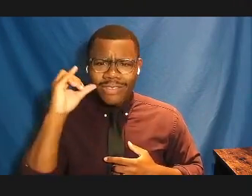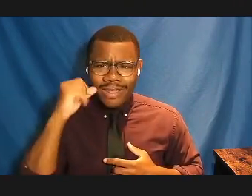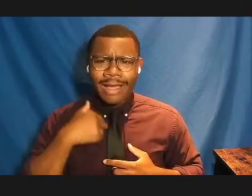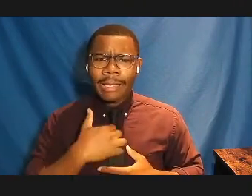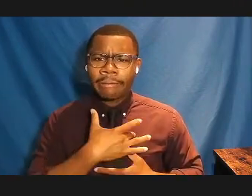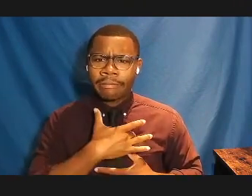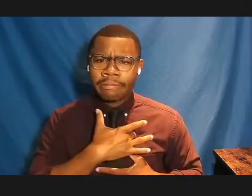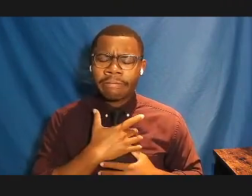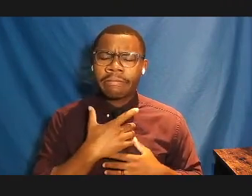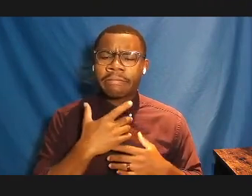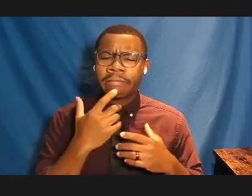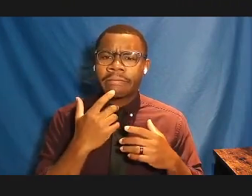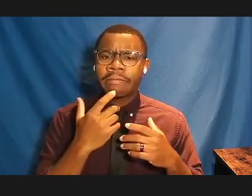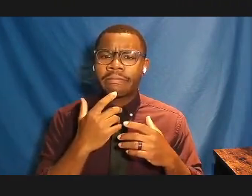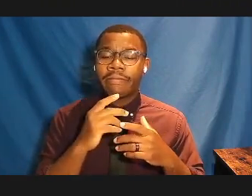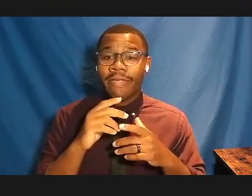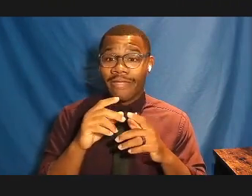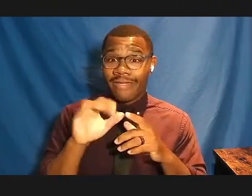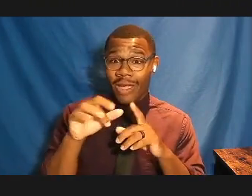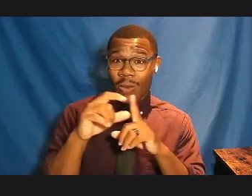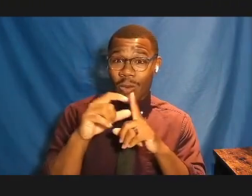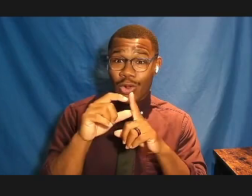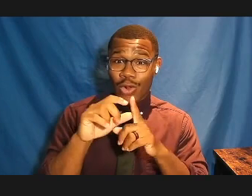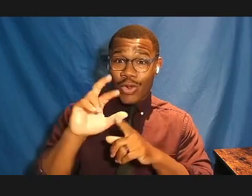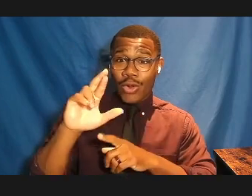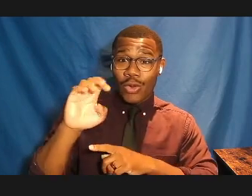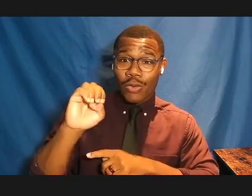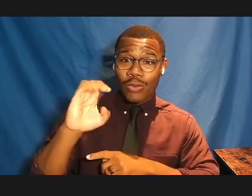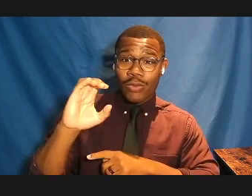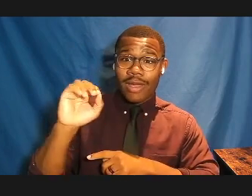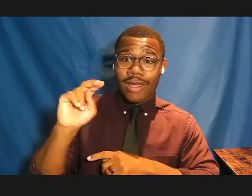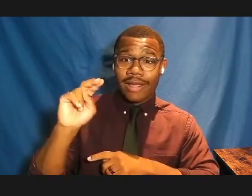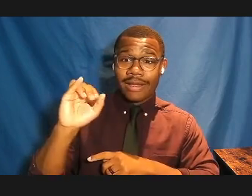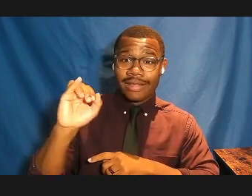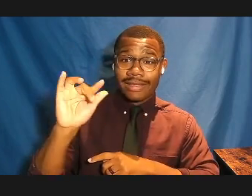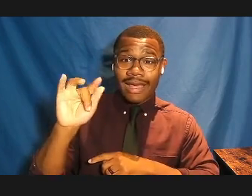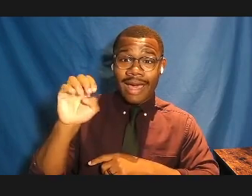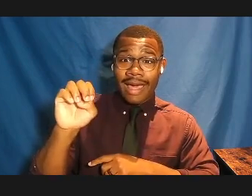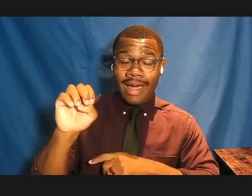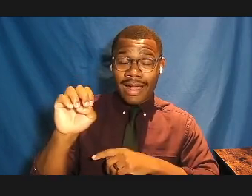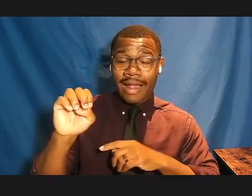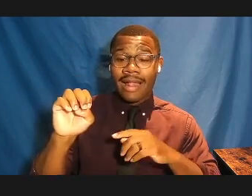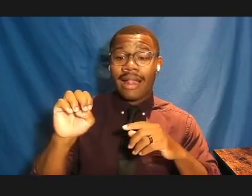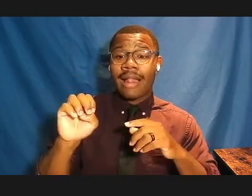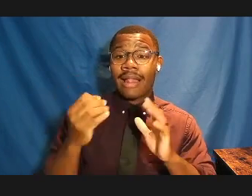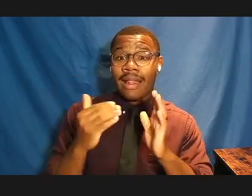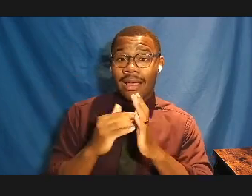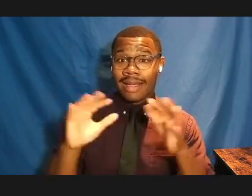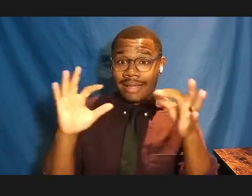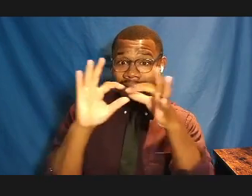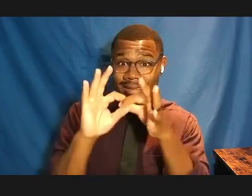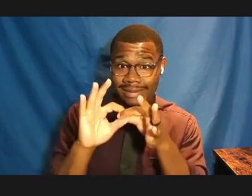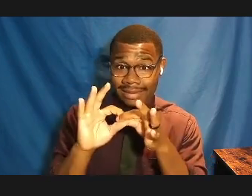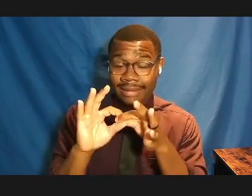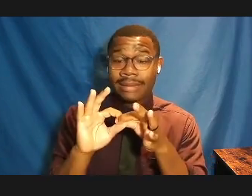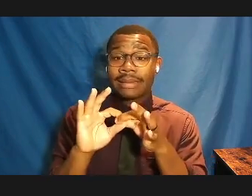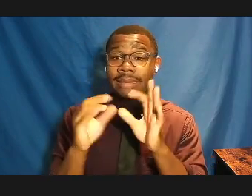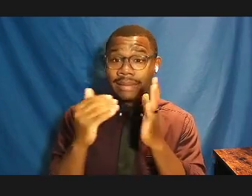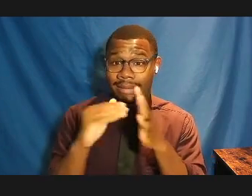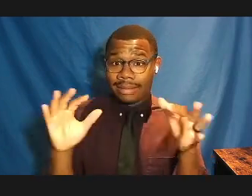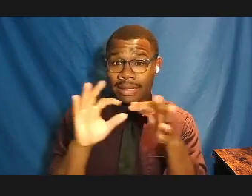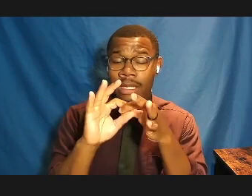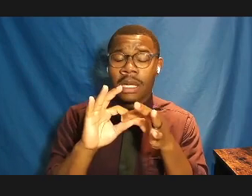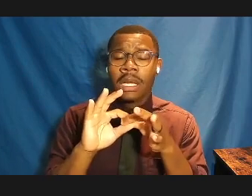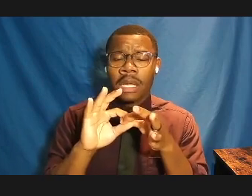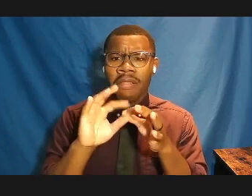said about the word reconciliation, and language like the Truth and Reconciliation Commission, which has, you know, been used in